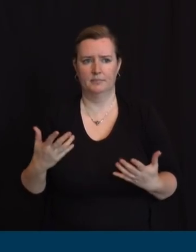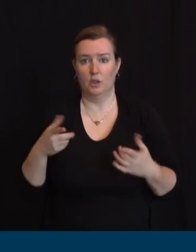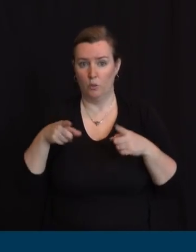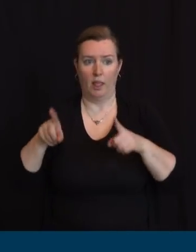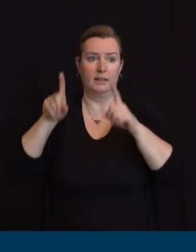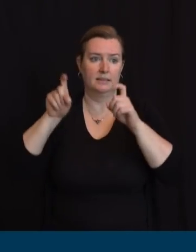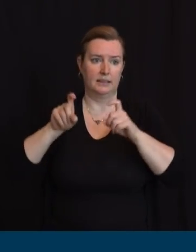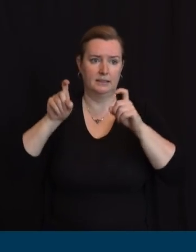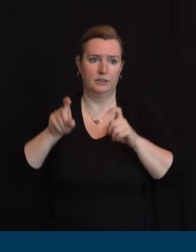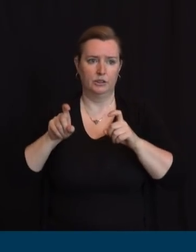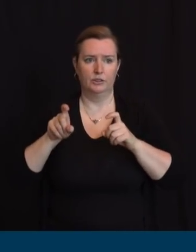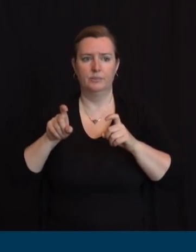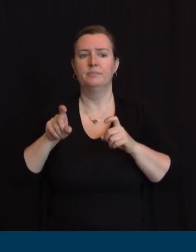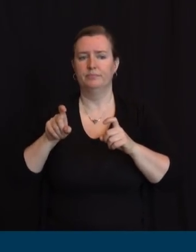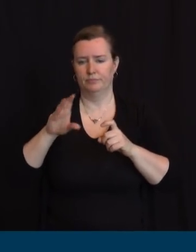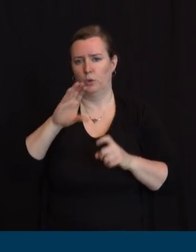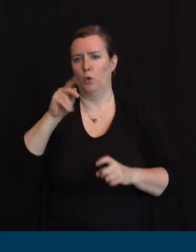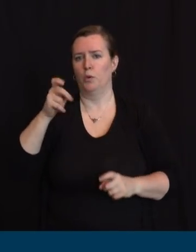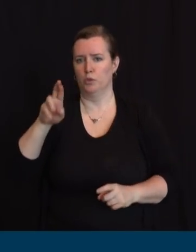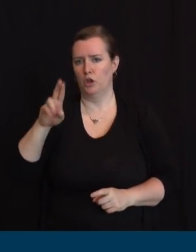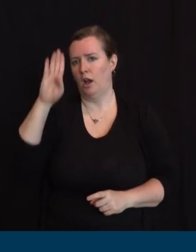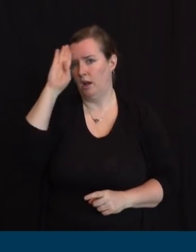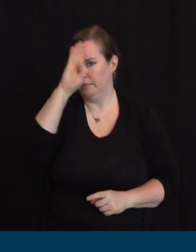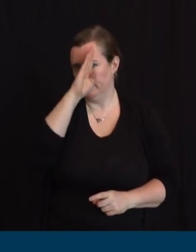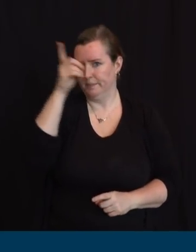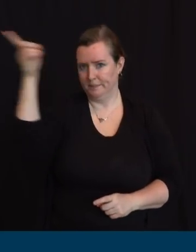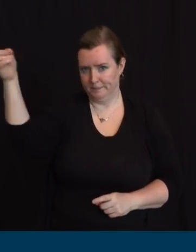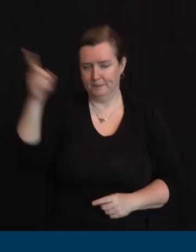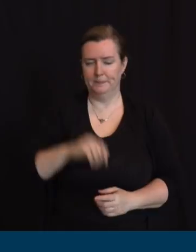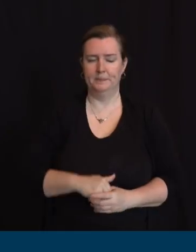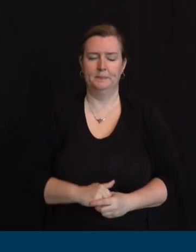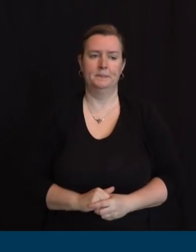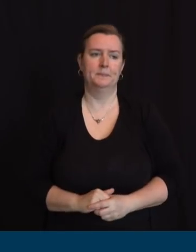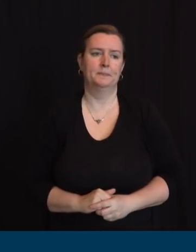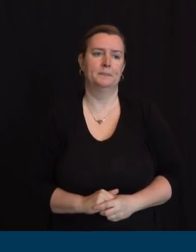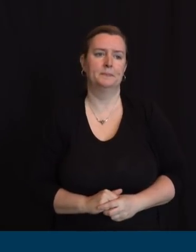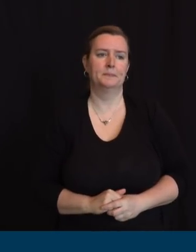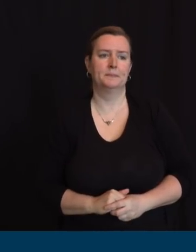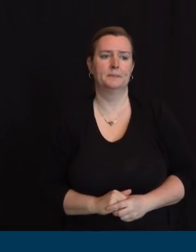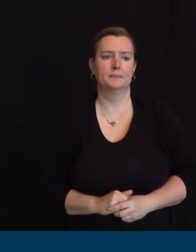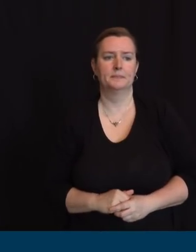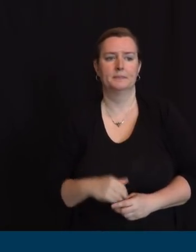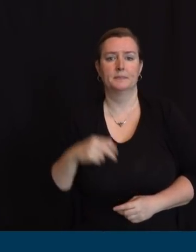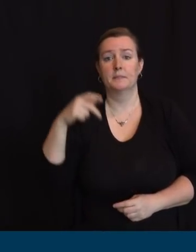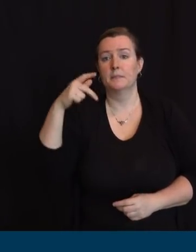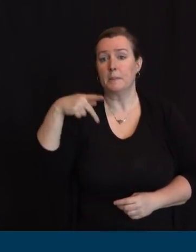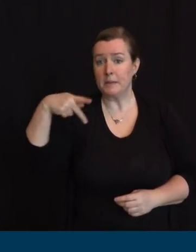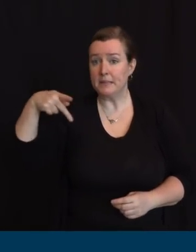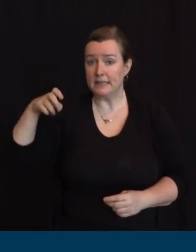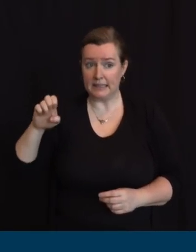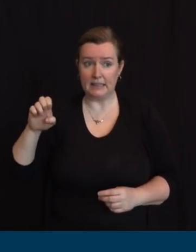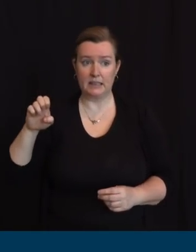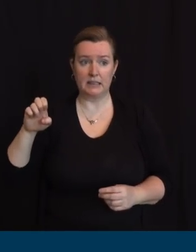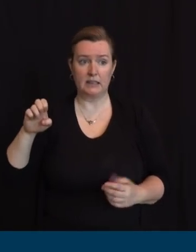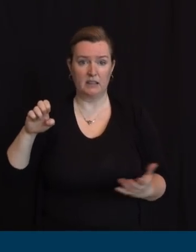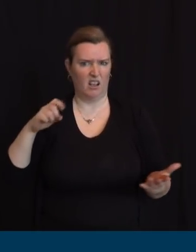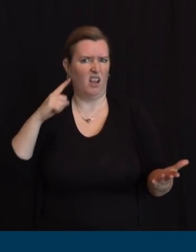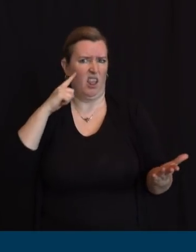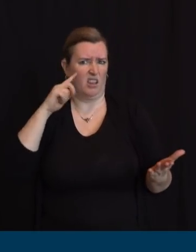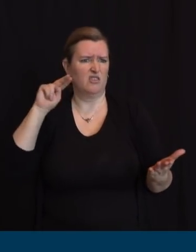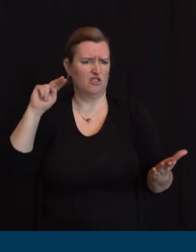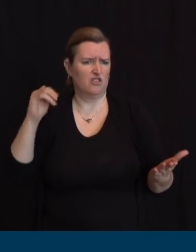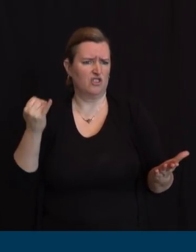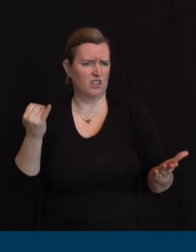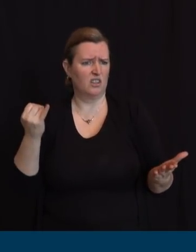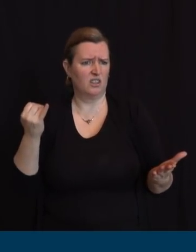And just real briefly on PPE, if I'm not mistaken, I think New Jersey is one of the, if not the first state to be receiving the